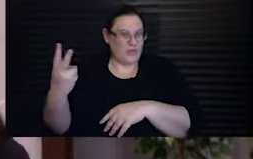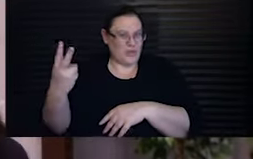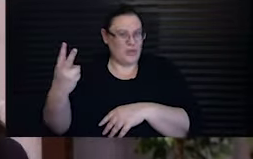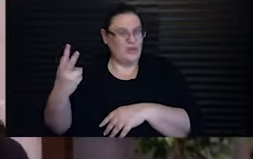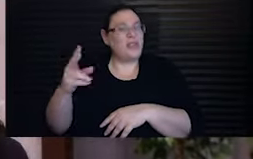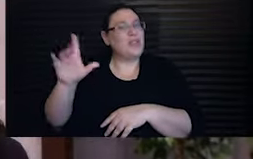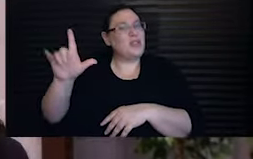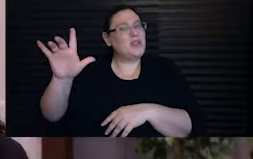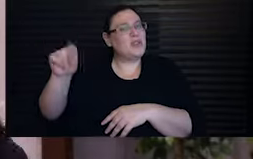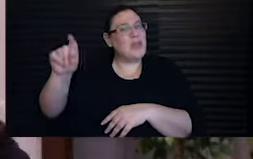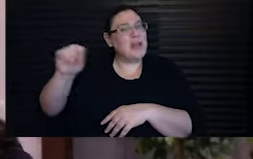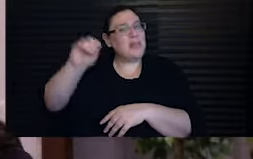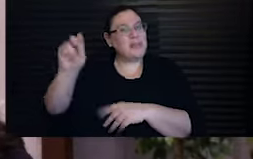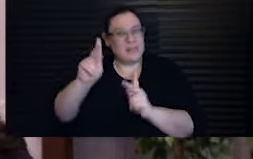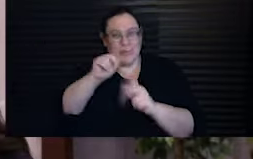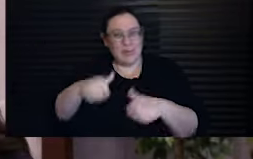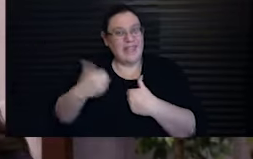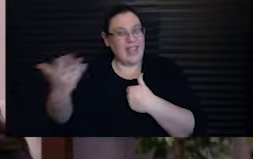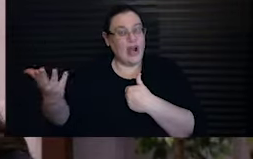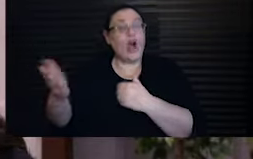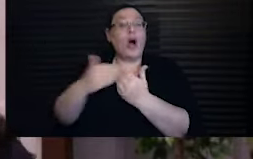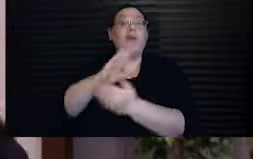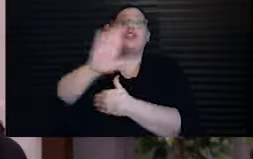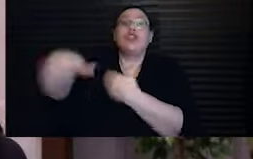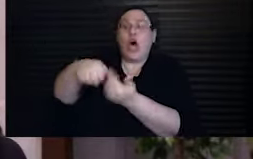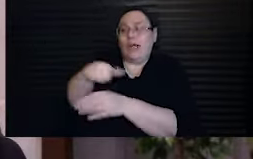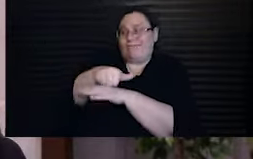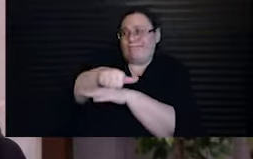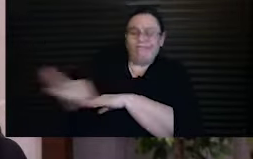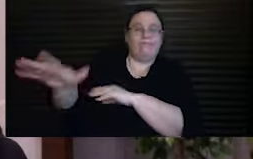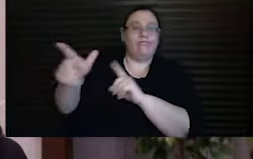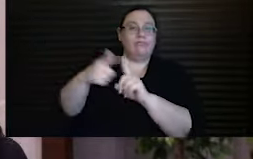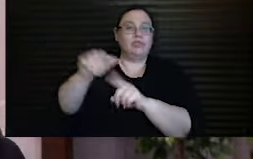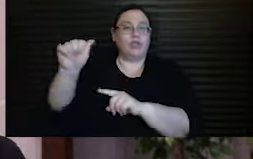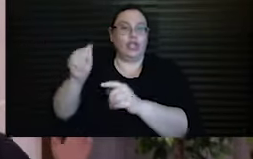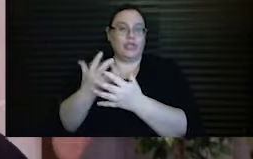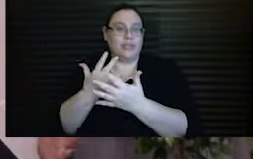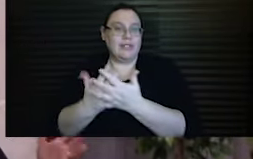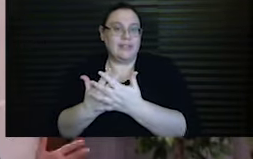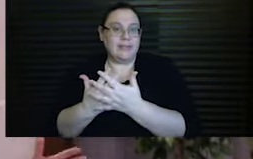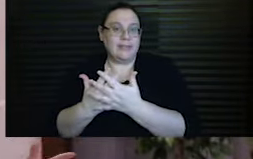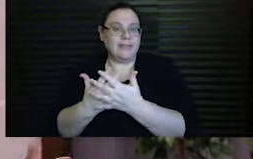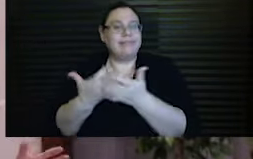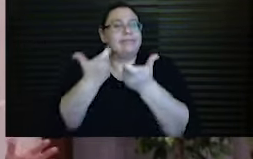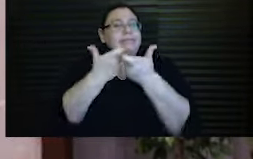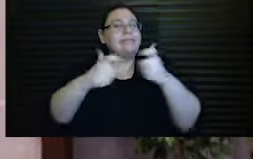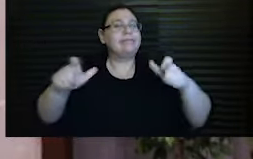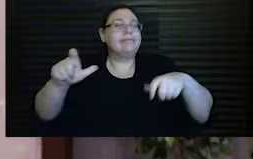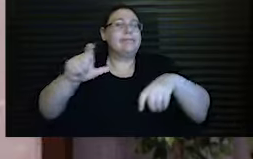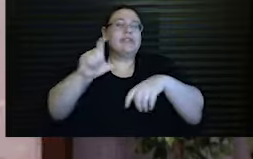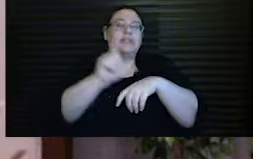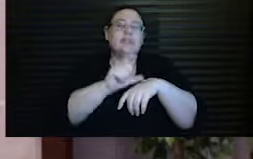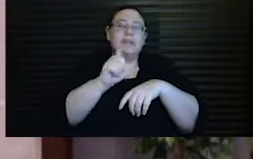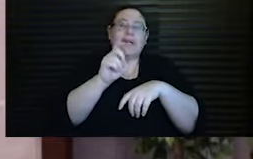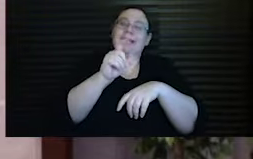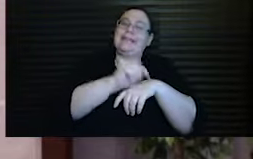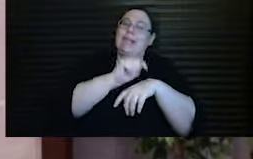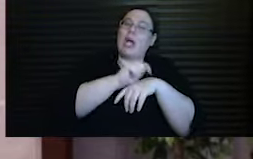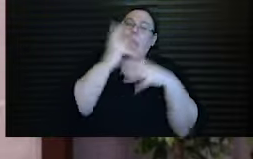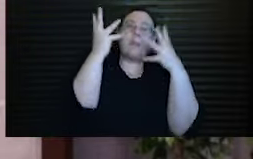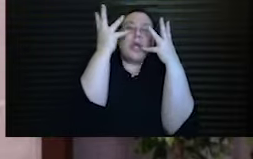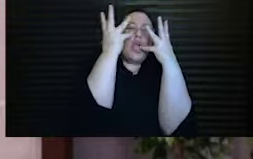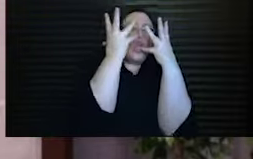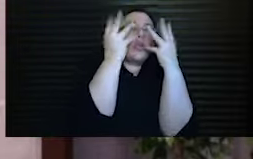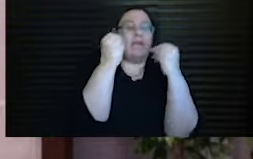five residents. Nearly all of them were deported to Auschwitz. There's a big synagogue, beautiful, right in the middle